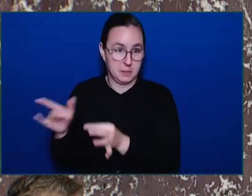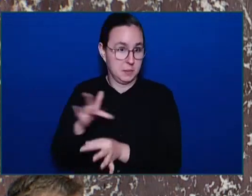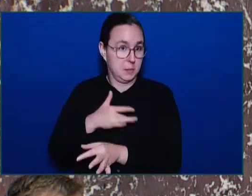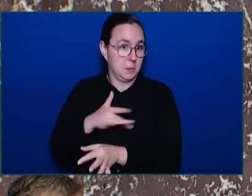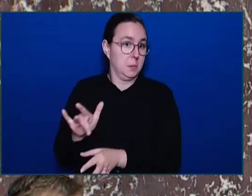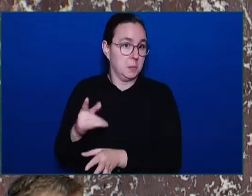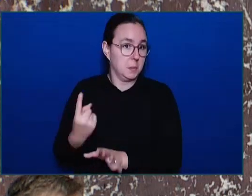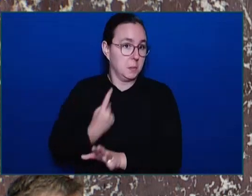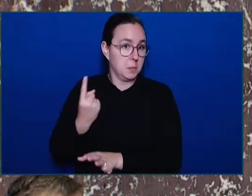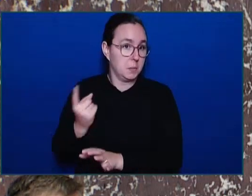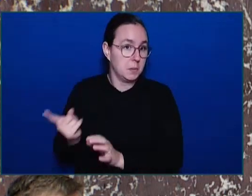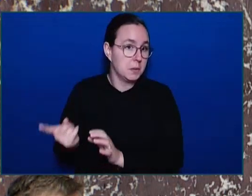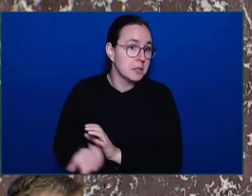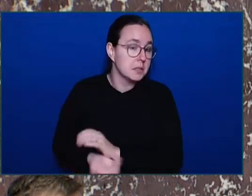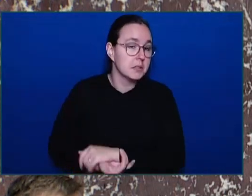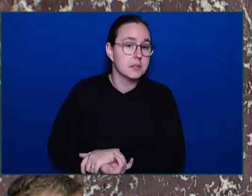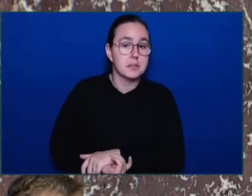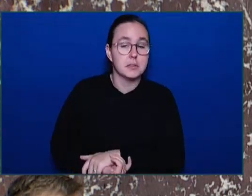Mr. Members.